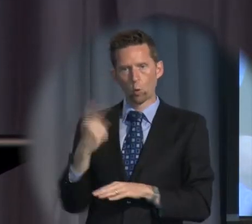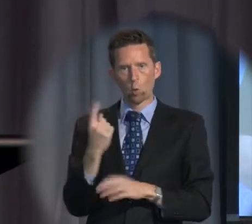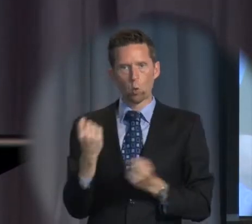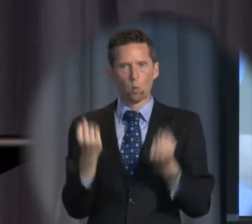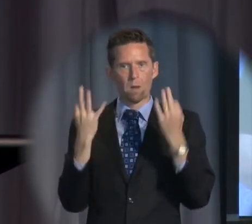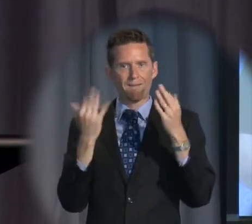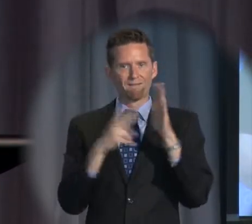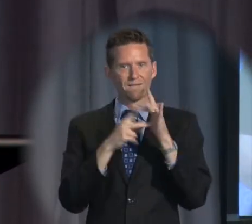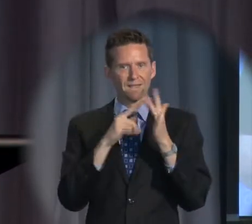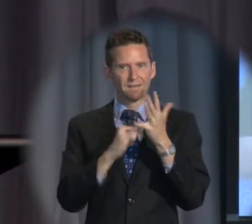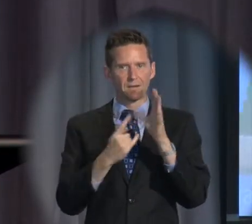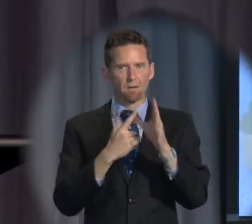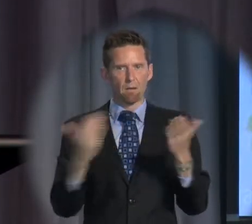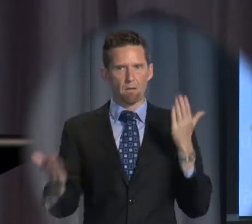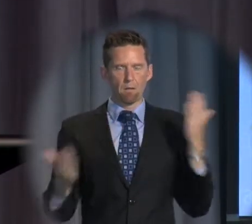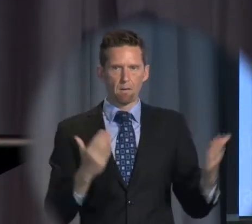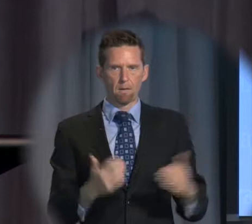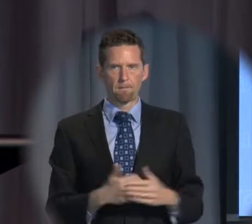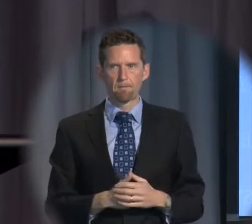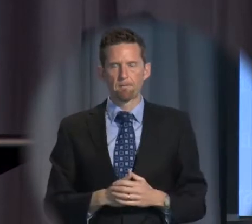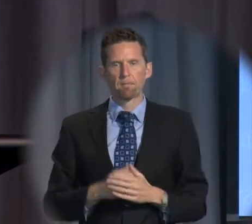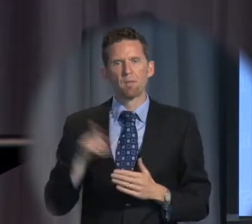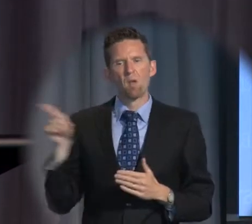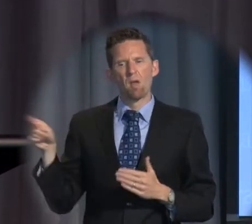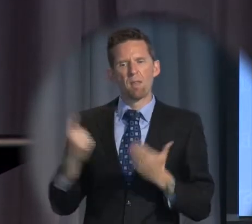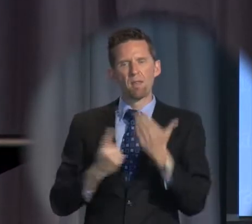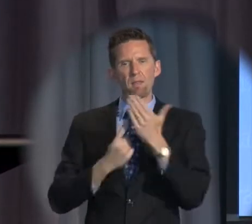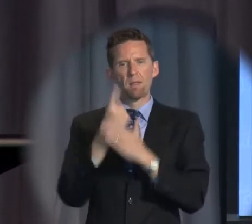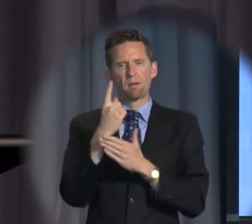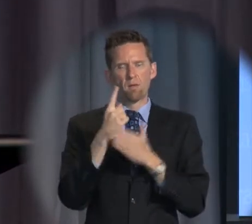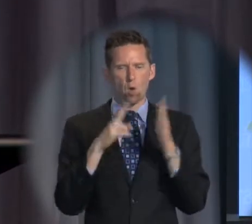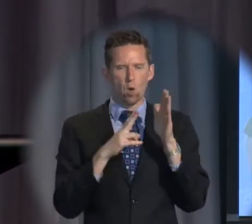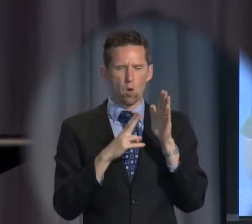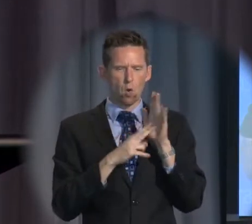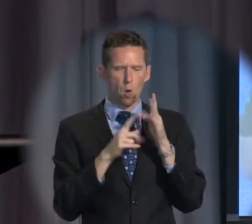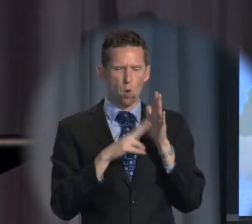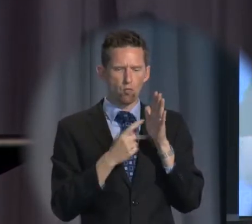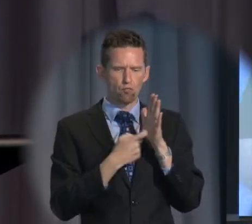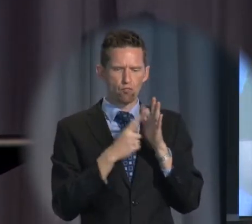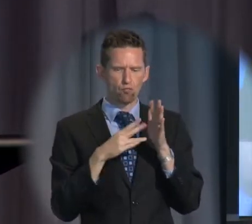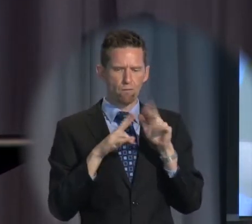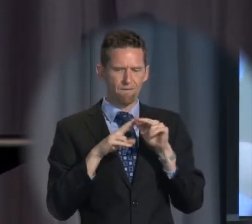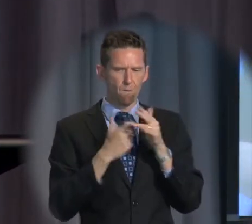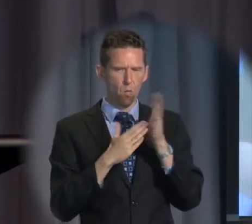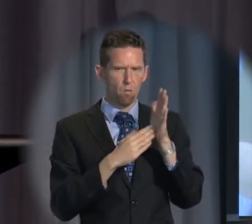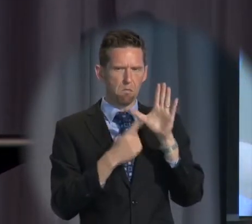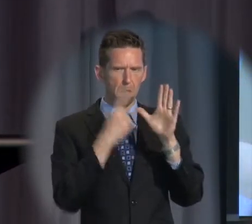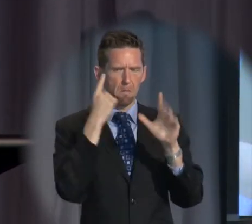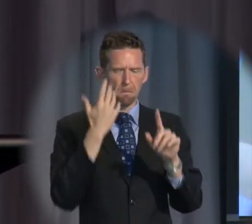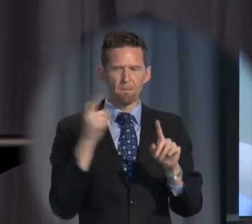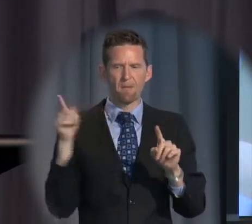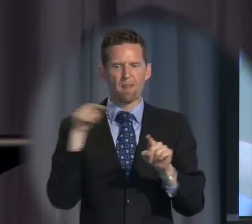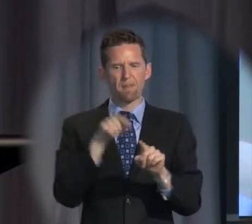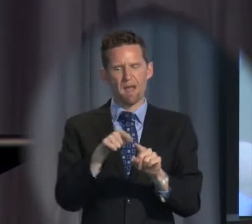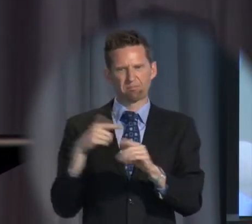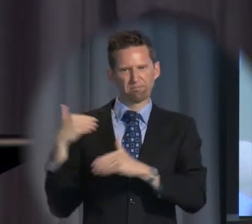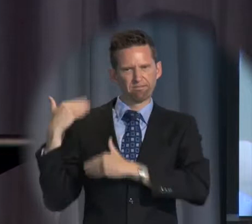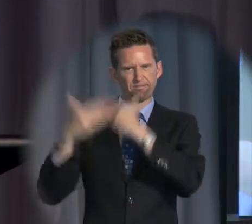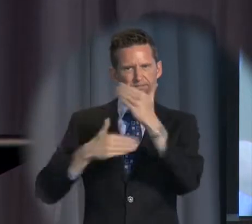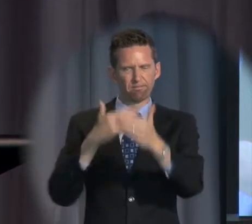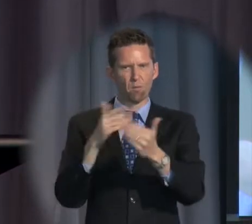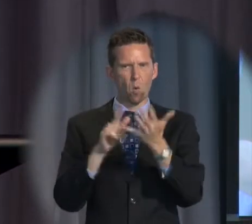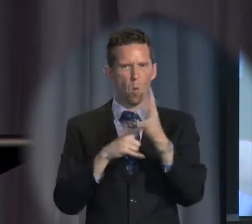visa. So a principle of non-reformment, which has been in existence at least since the end of the Second World War as a customary rule and a treaty rule